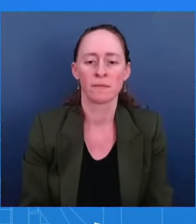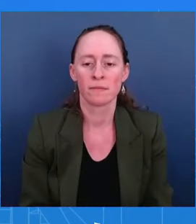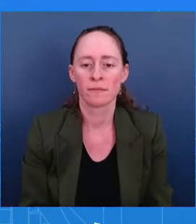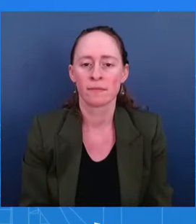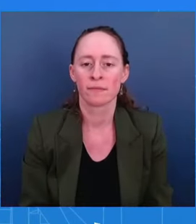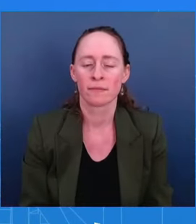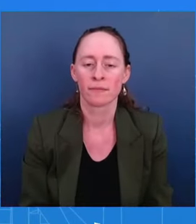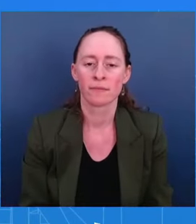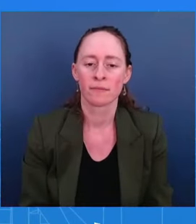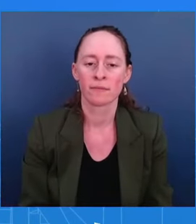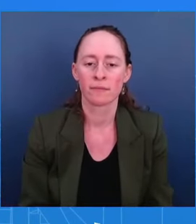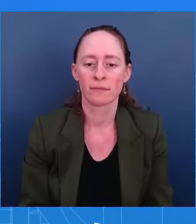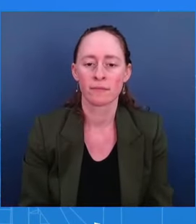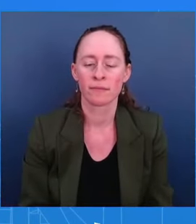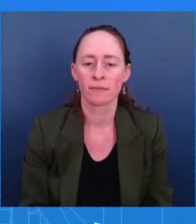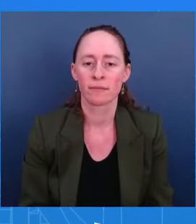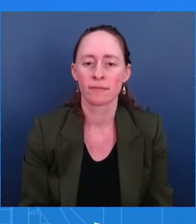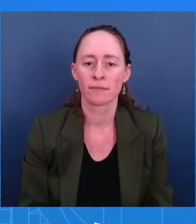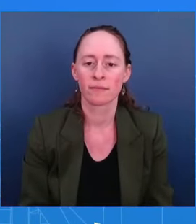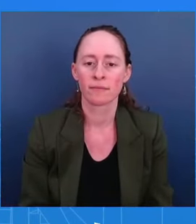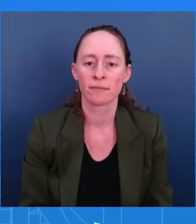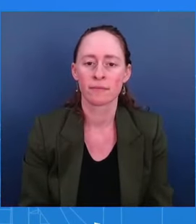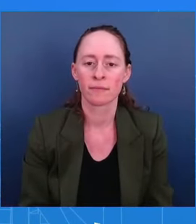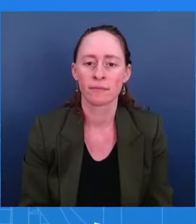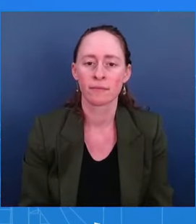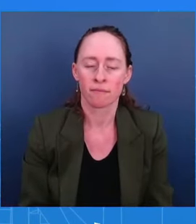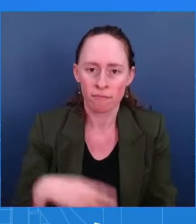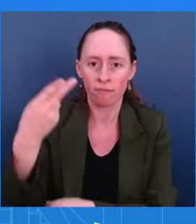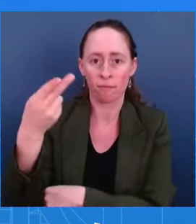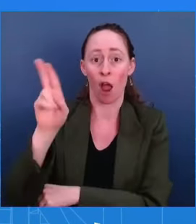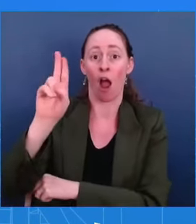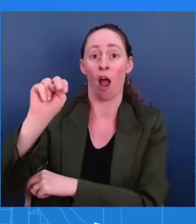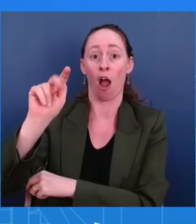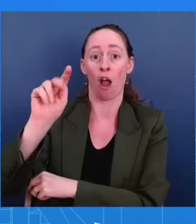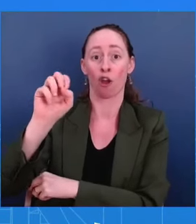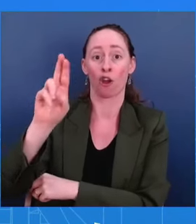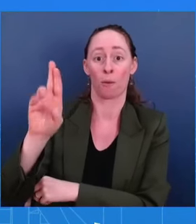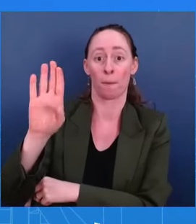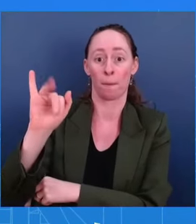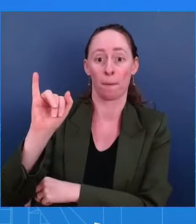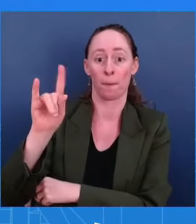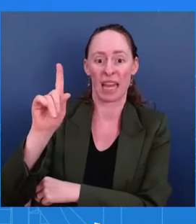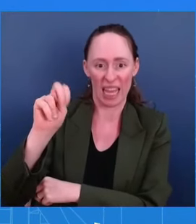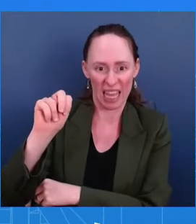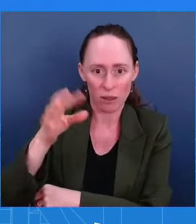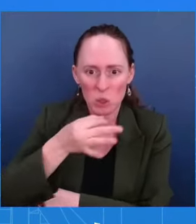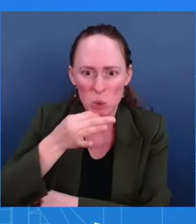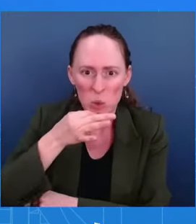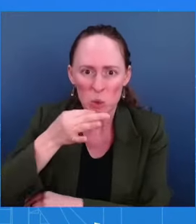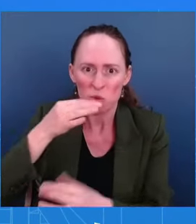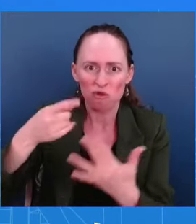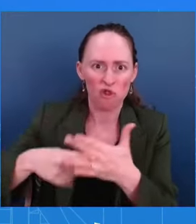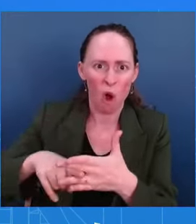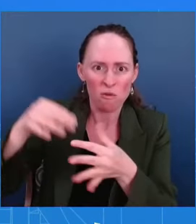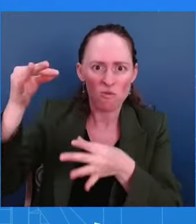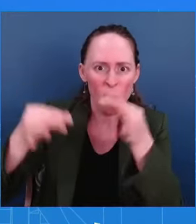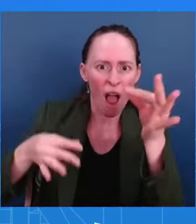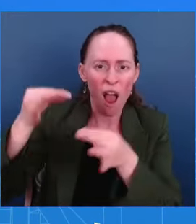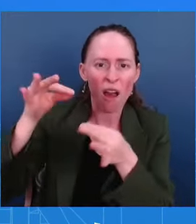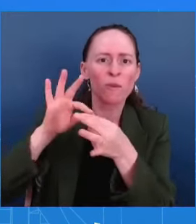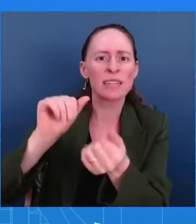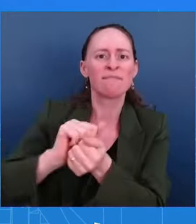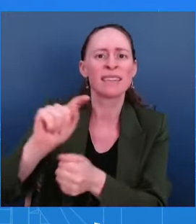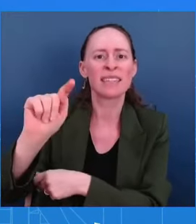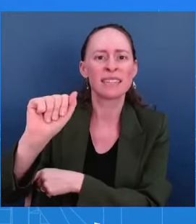is set to begin a trial for tax issues later this week. I was wondering if the President plans to attend any part of the trial.